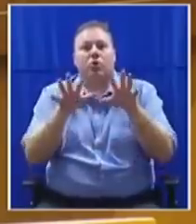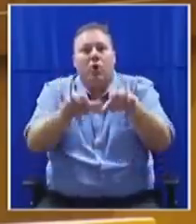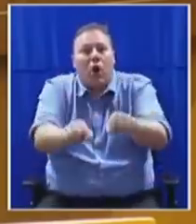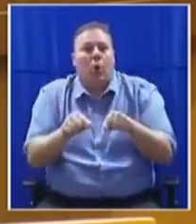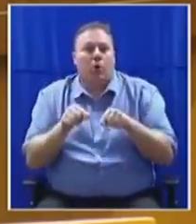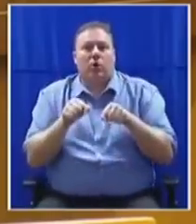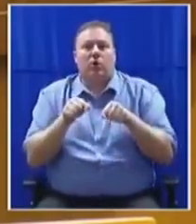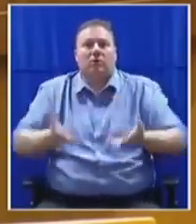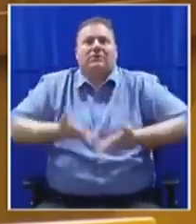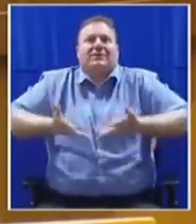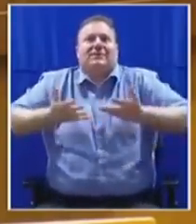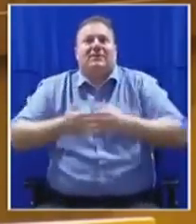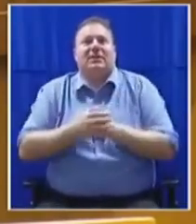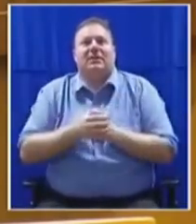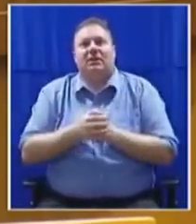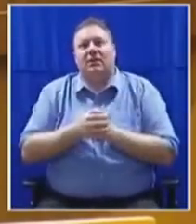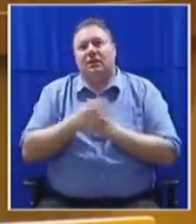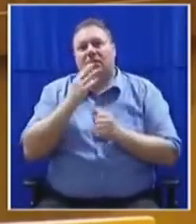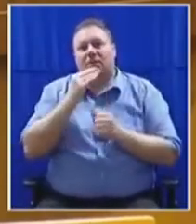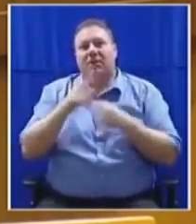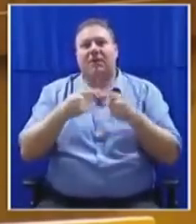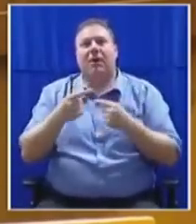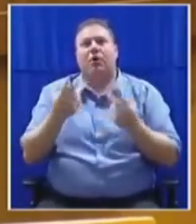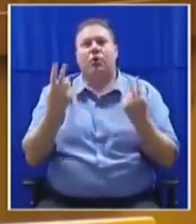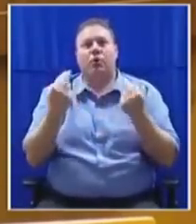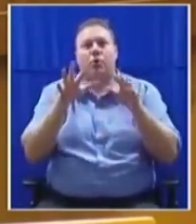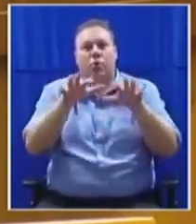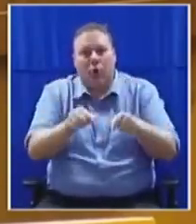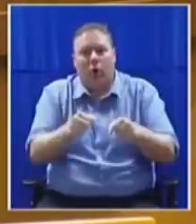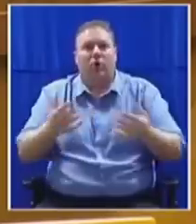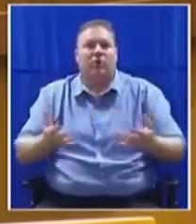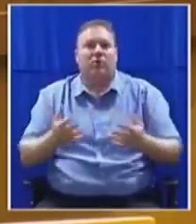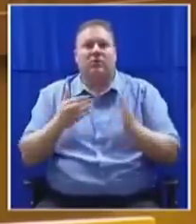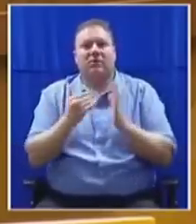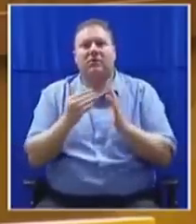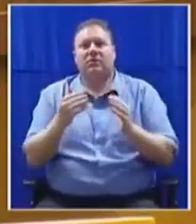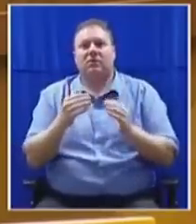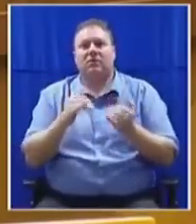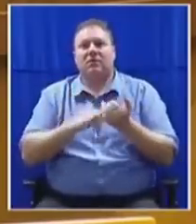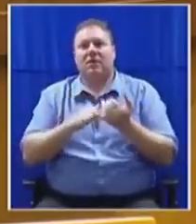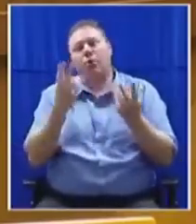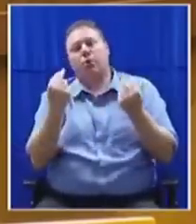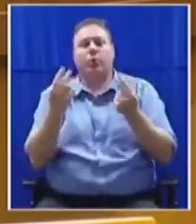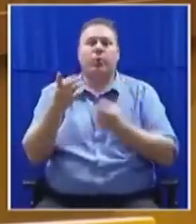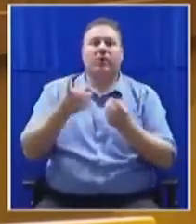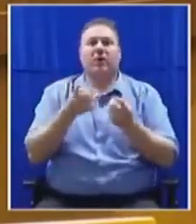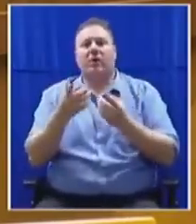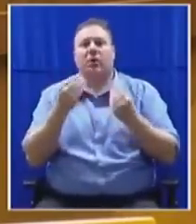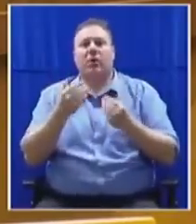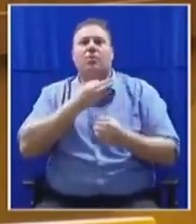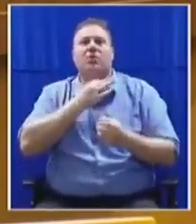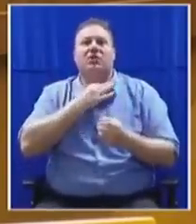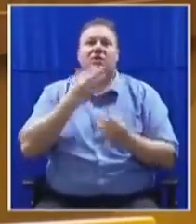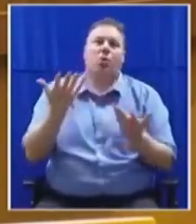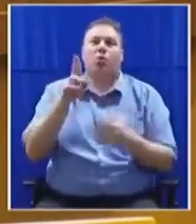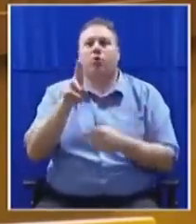and speaking about our new colonial status in the so-called New Deal with Britain or the